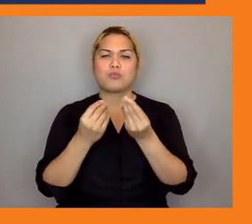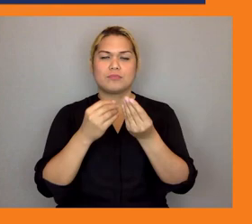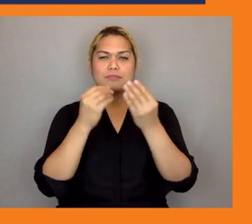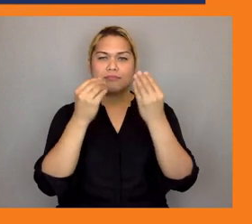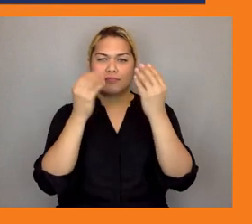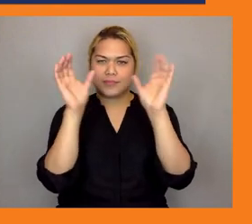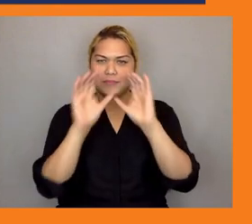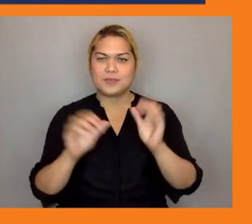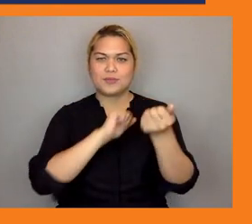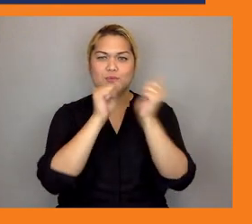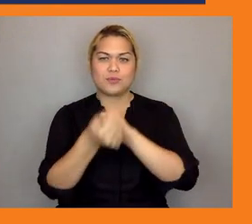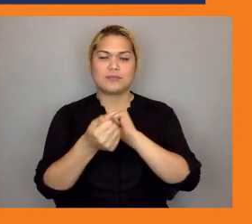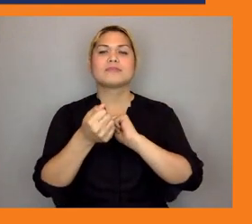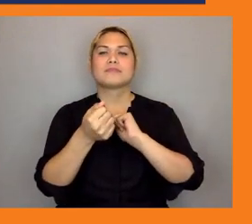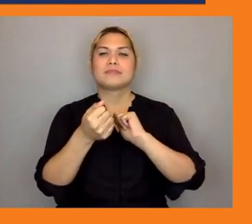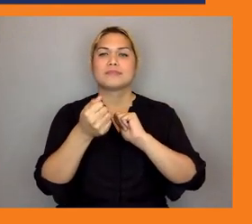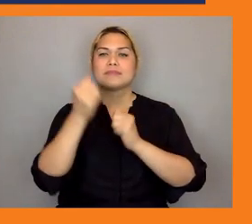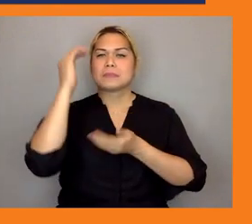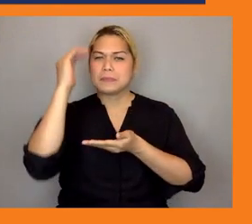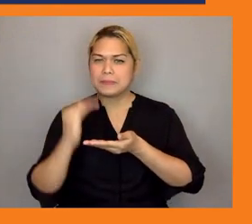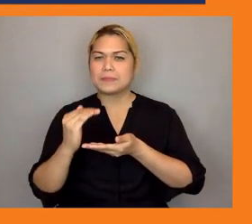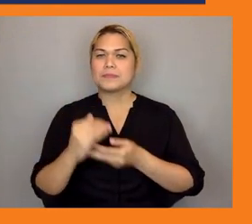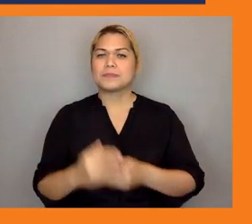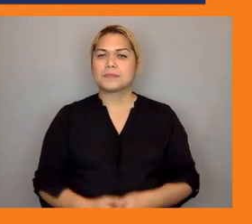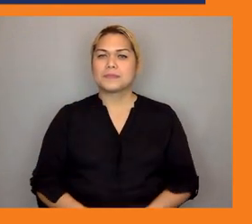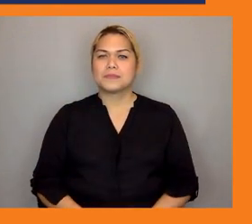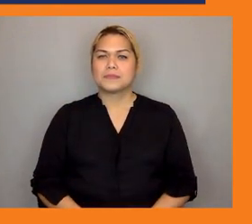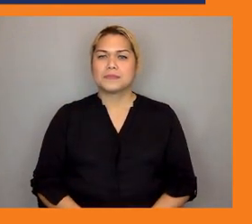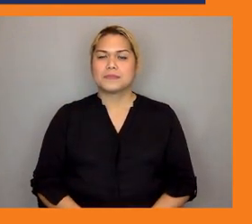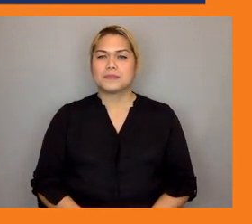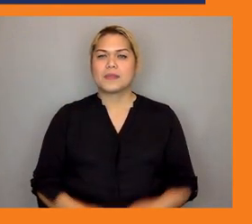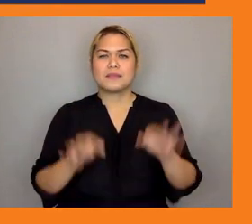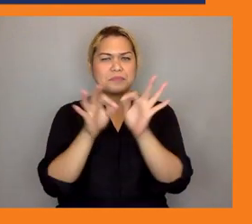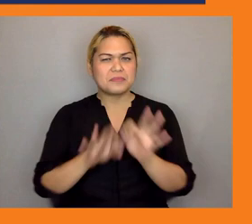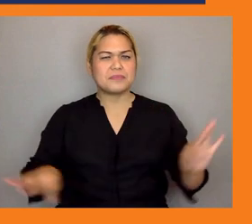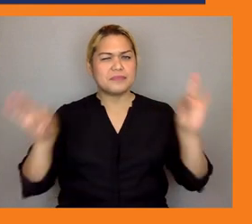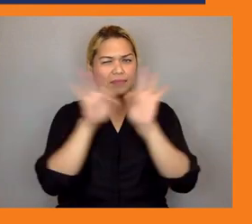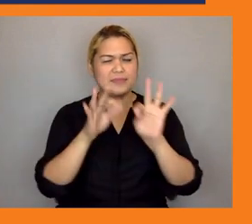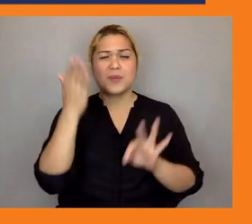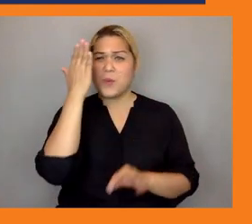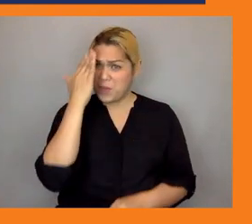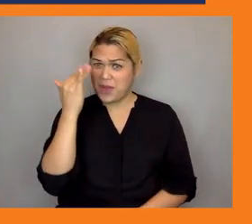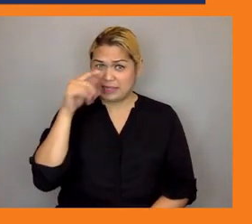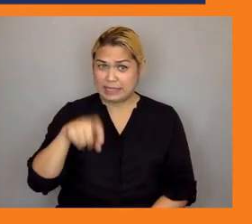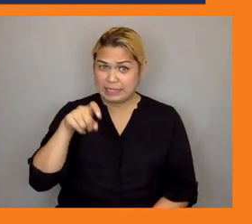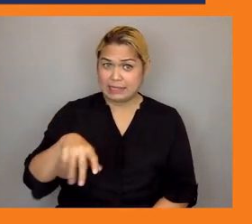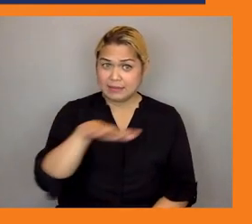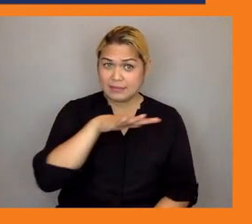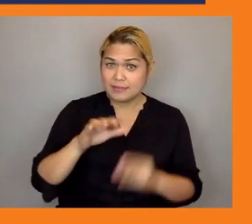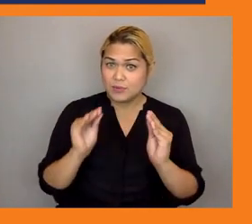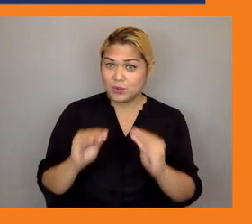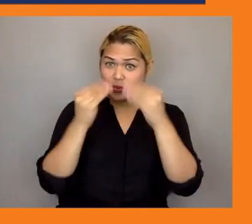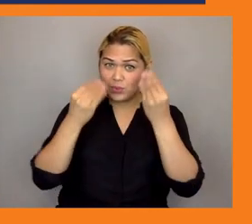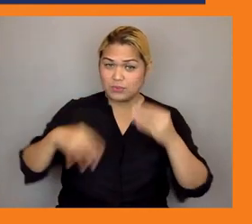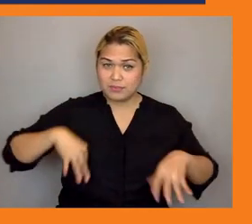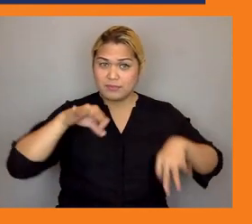and why do you think it's important to ensure that youth are active contributors as we transition to more sustainable future